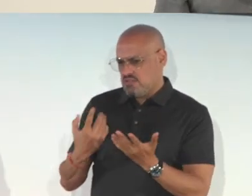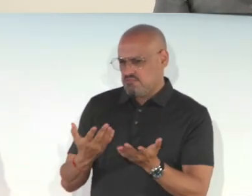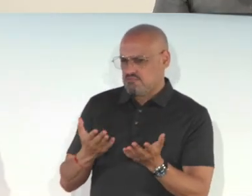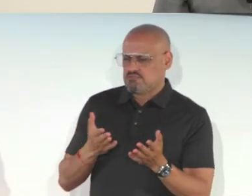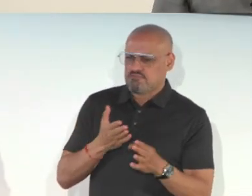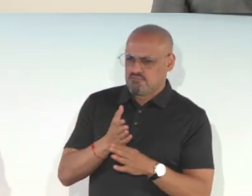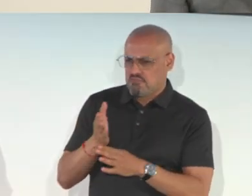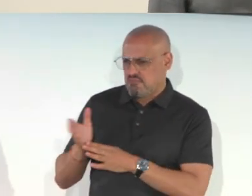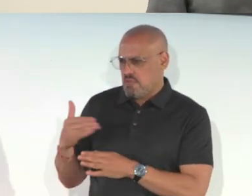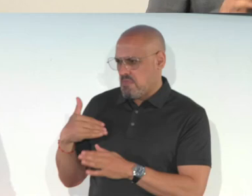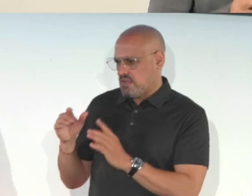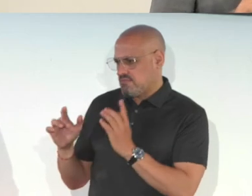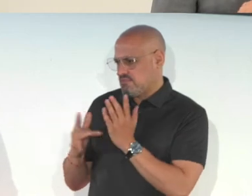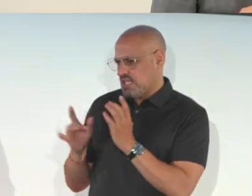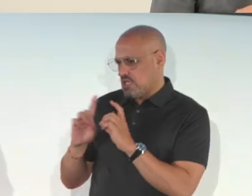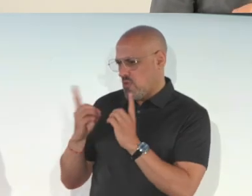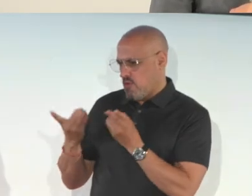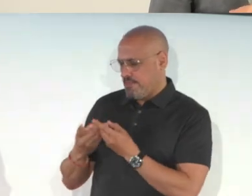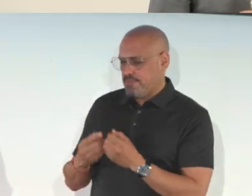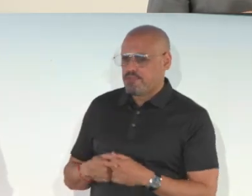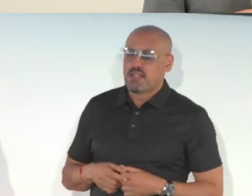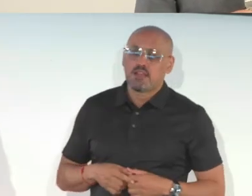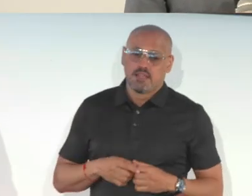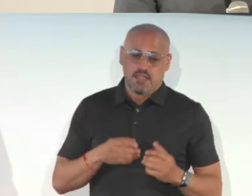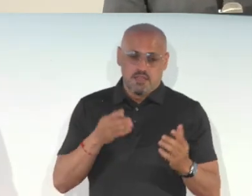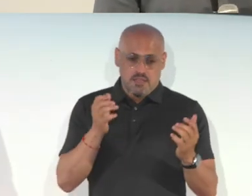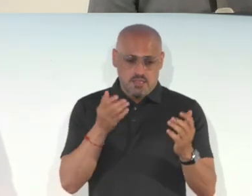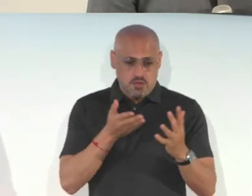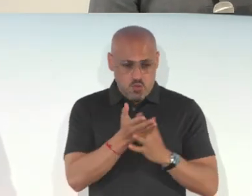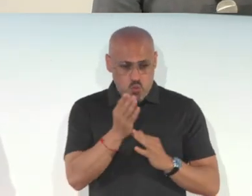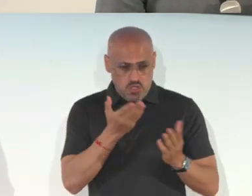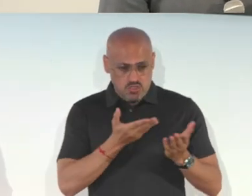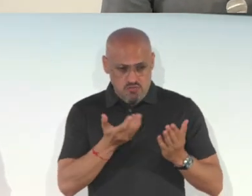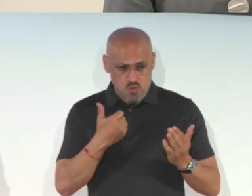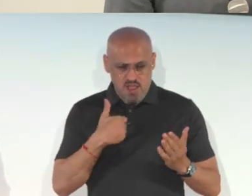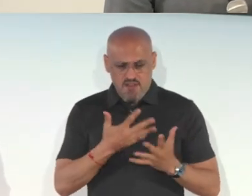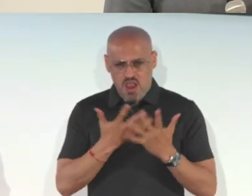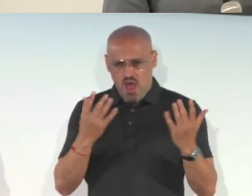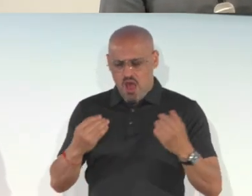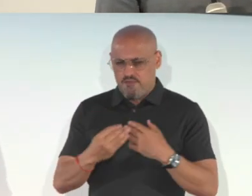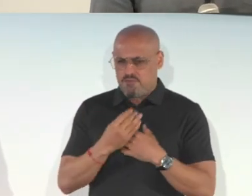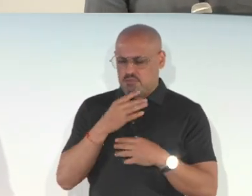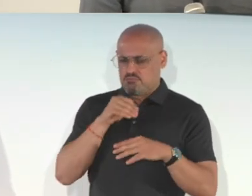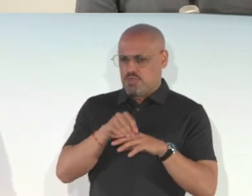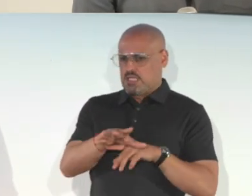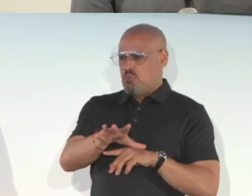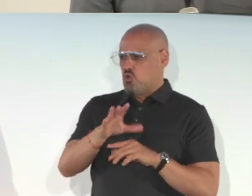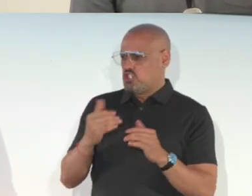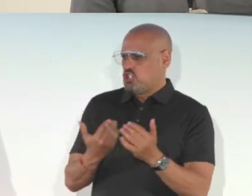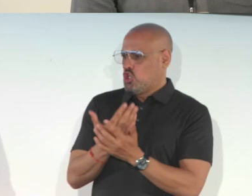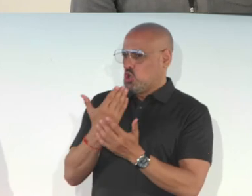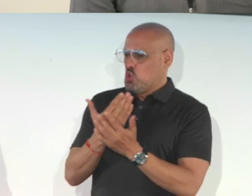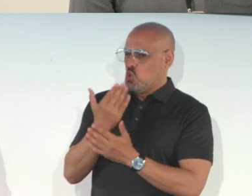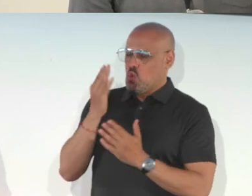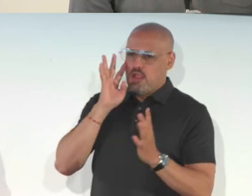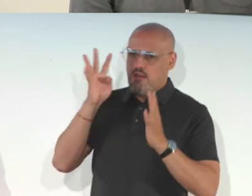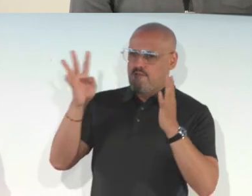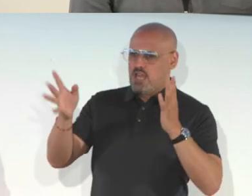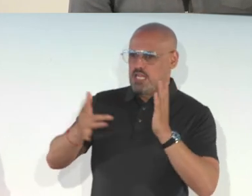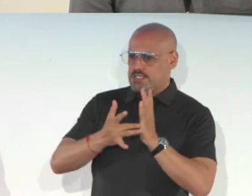tech department. Yes. And through those services, we get a lot of exposure to new and innovative technologies.